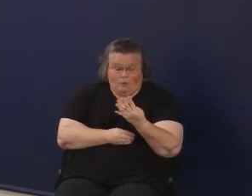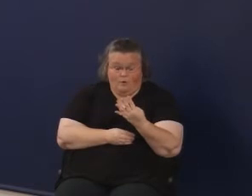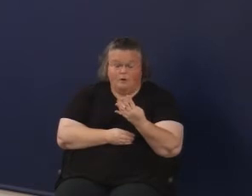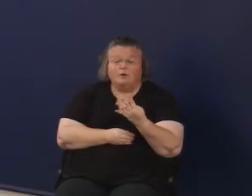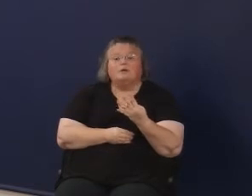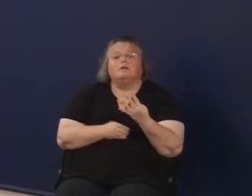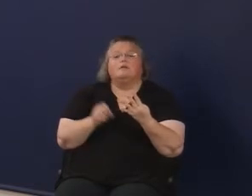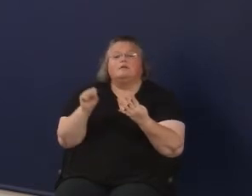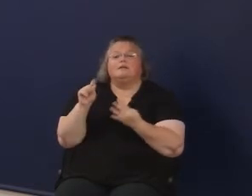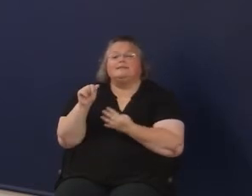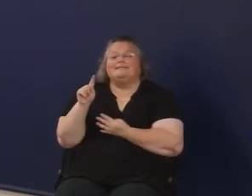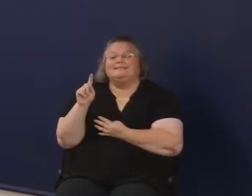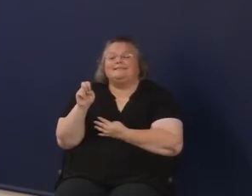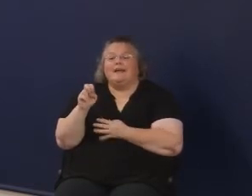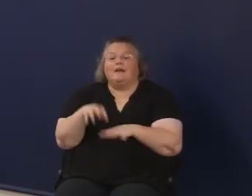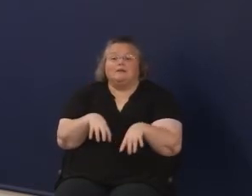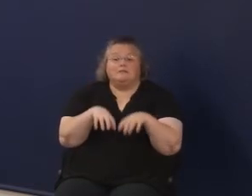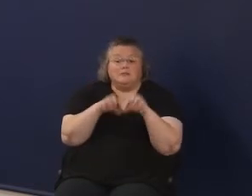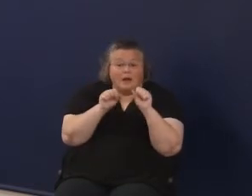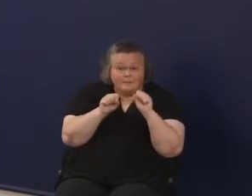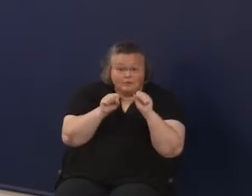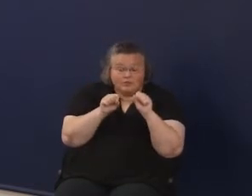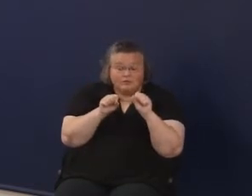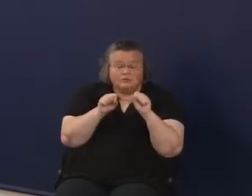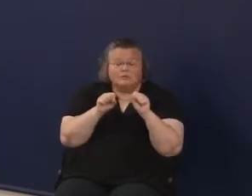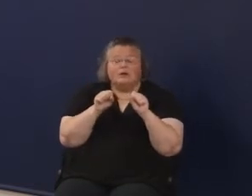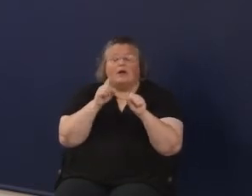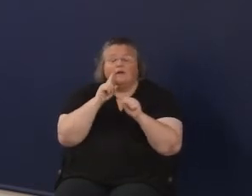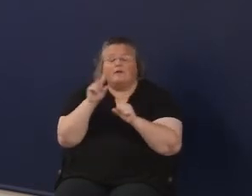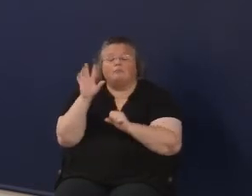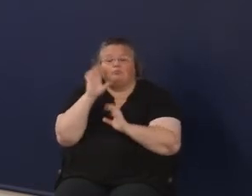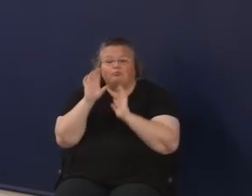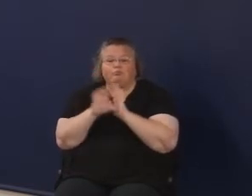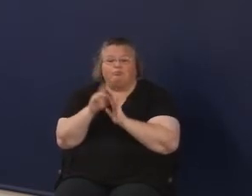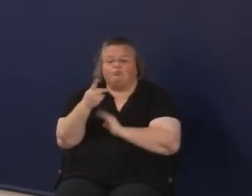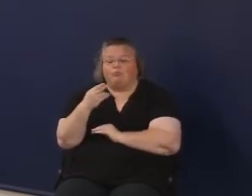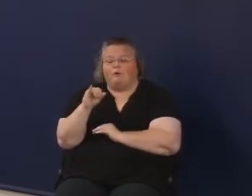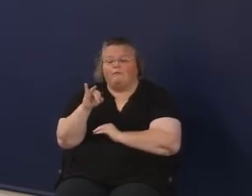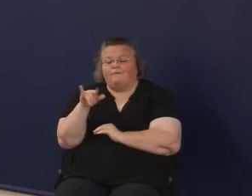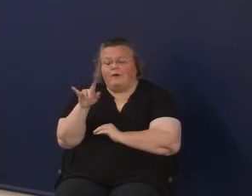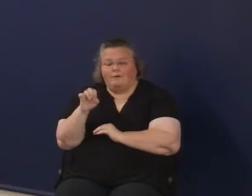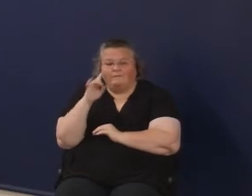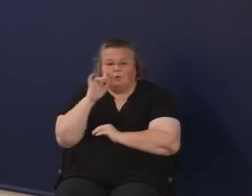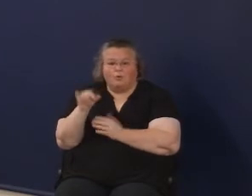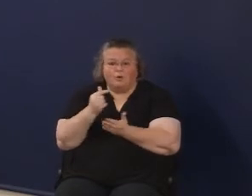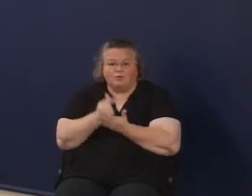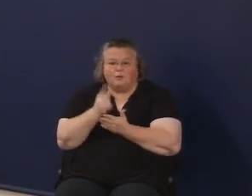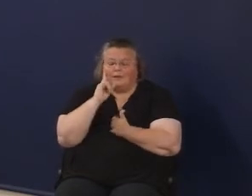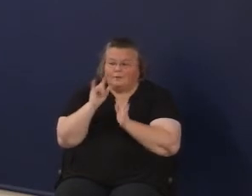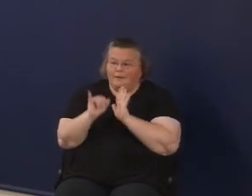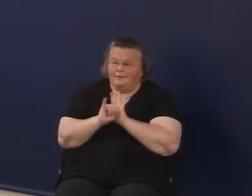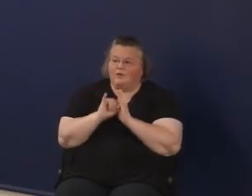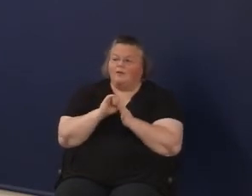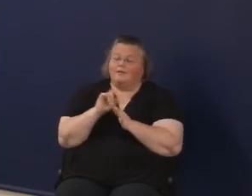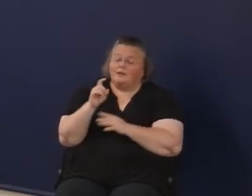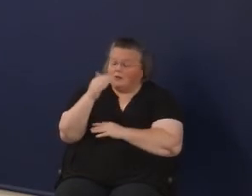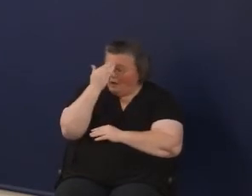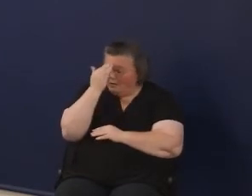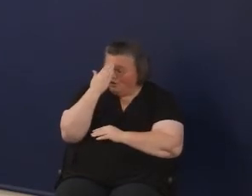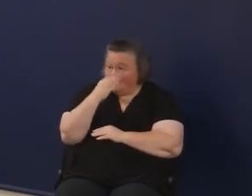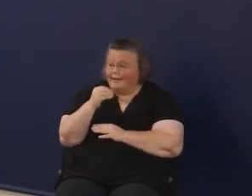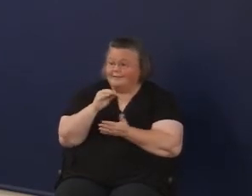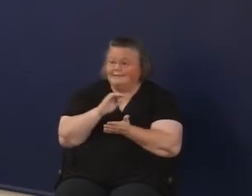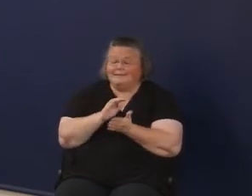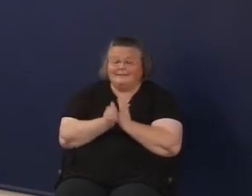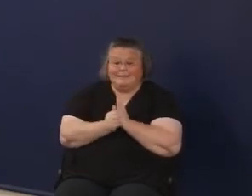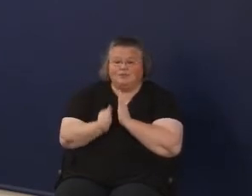the statewide adoption or implementation of a statewide profile of a graduate that would identify the knowledge and skills that all Kentucky learners